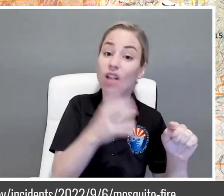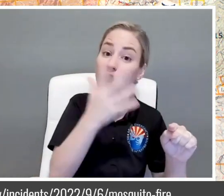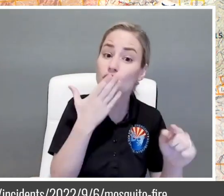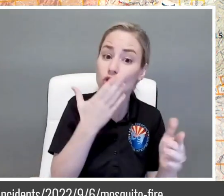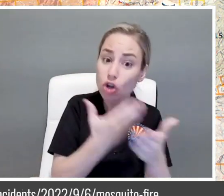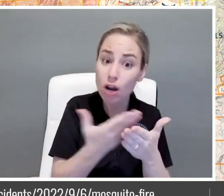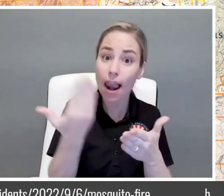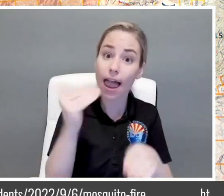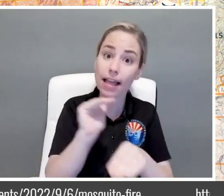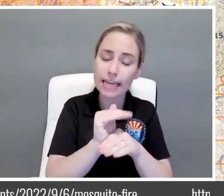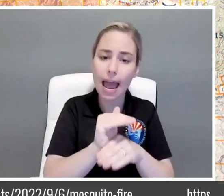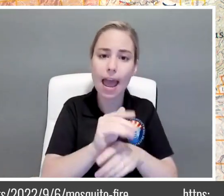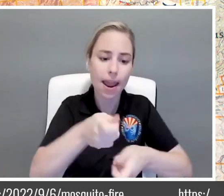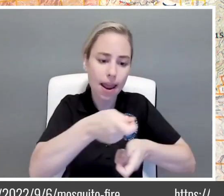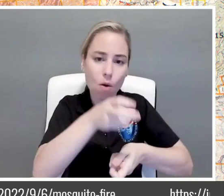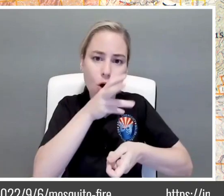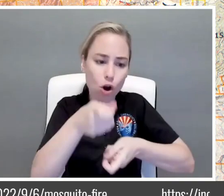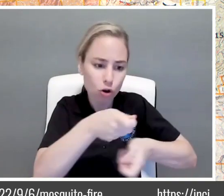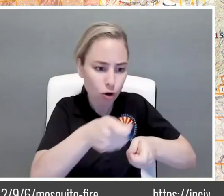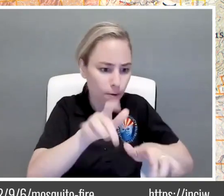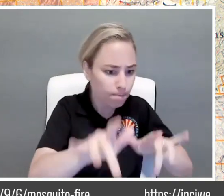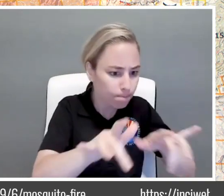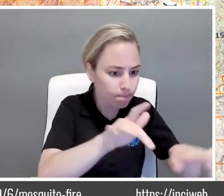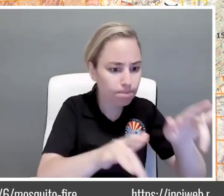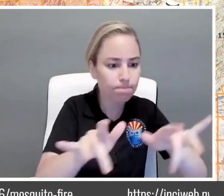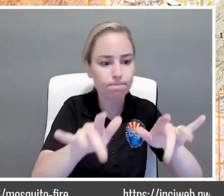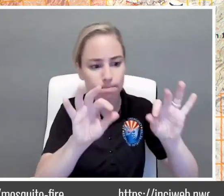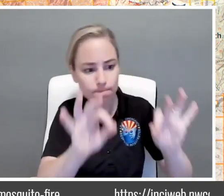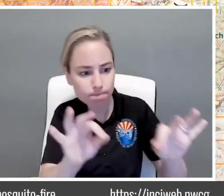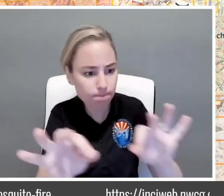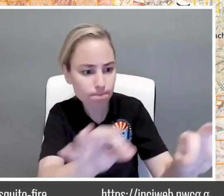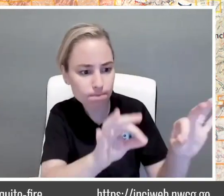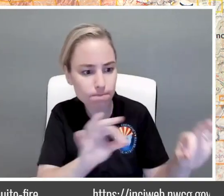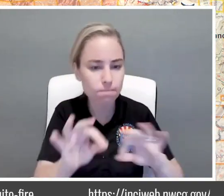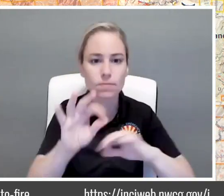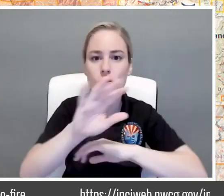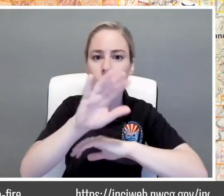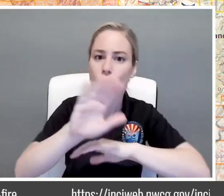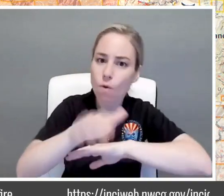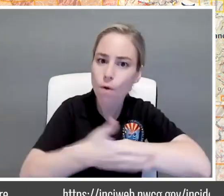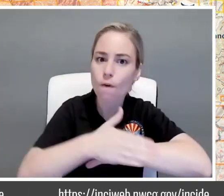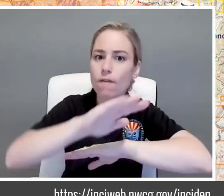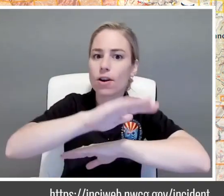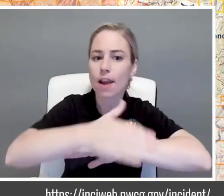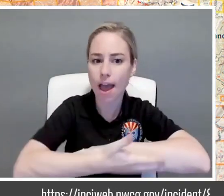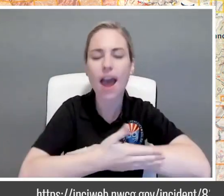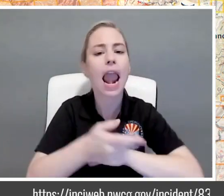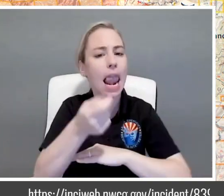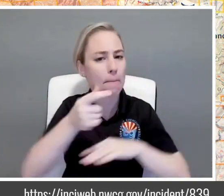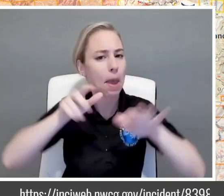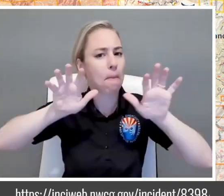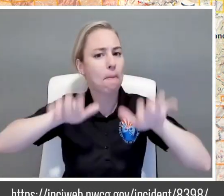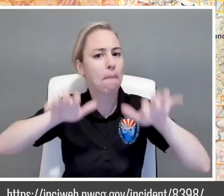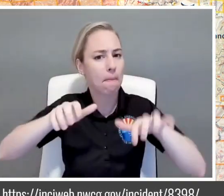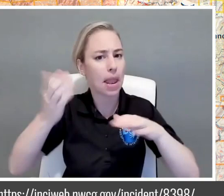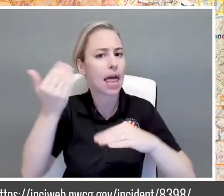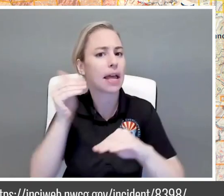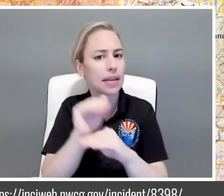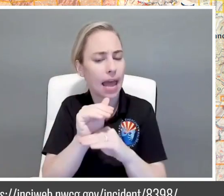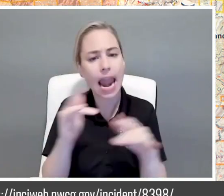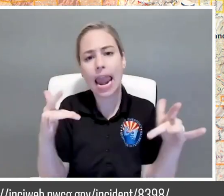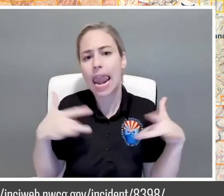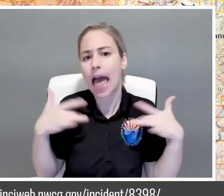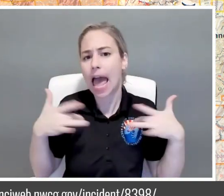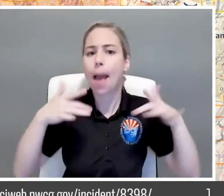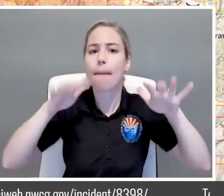last night until well we mopped up all night but it did a little bit of precip did come out of the sky last night some light showers all across